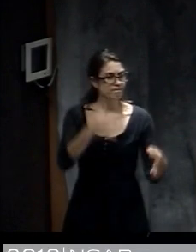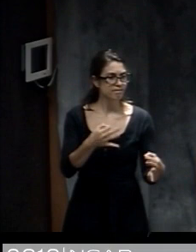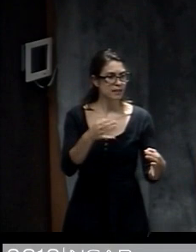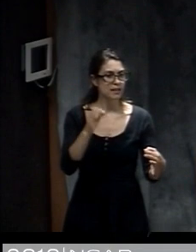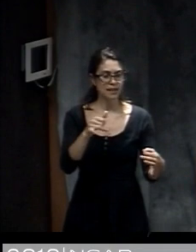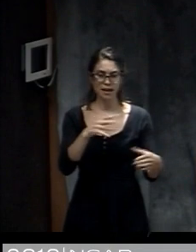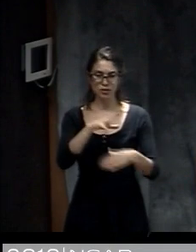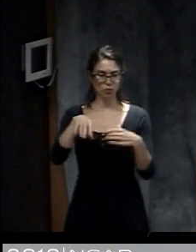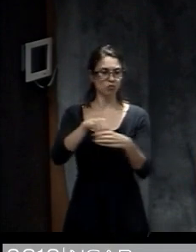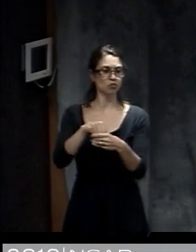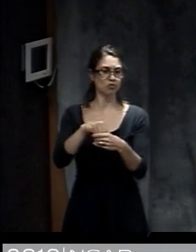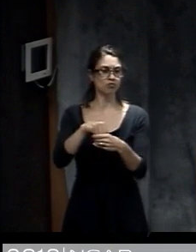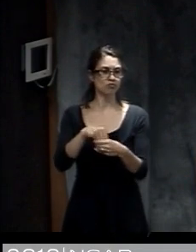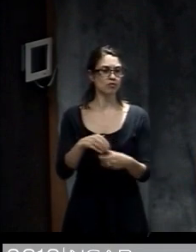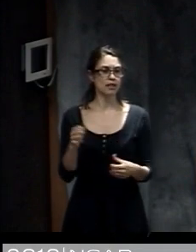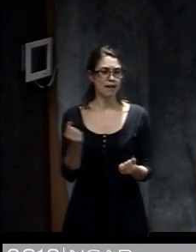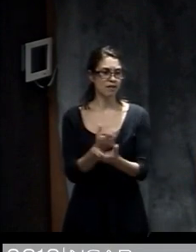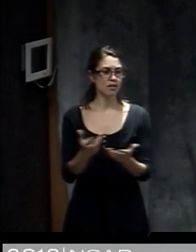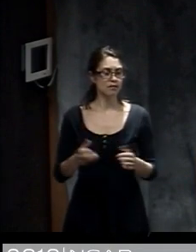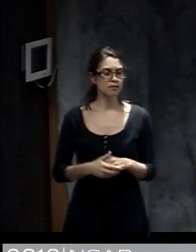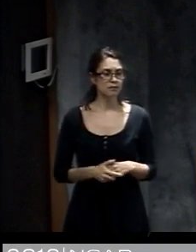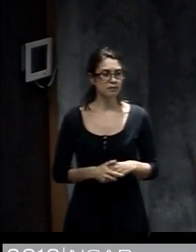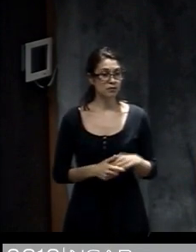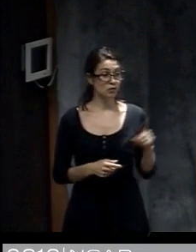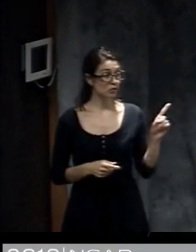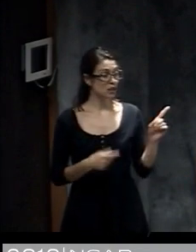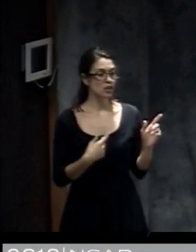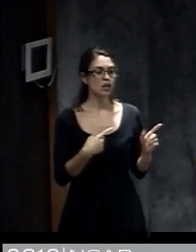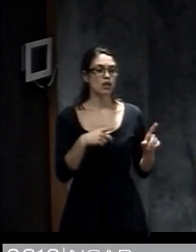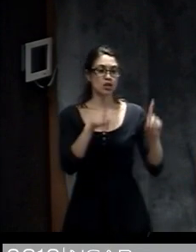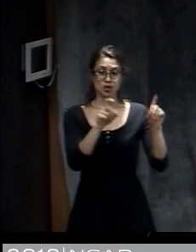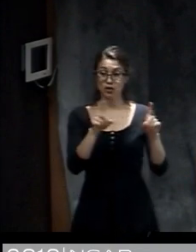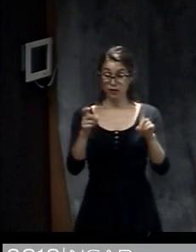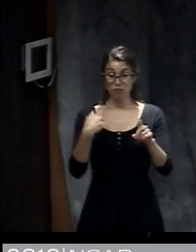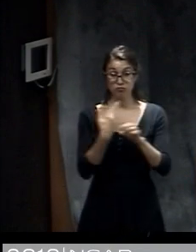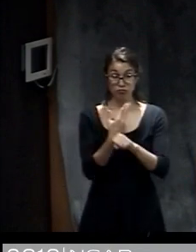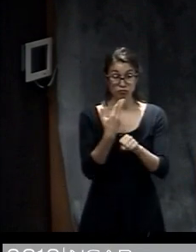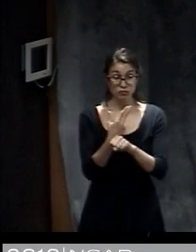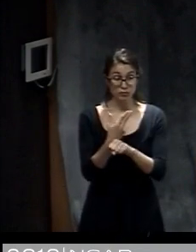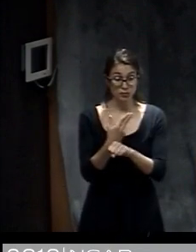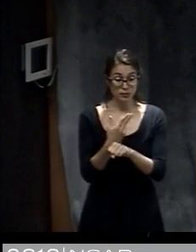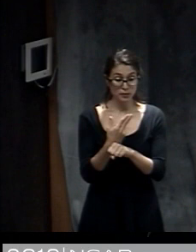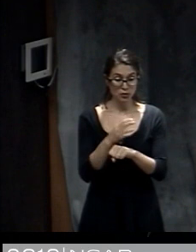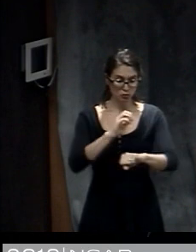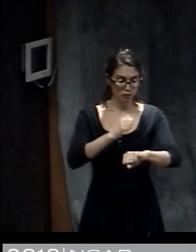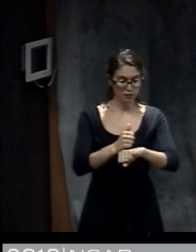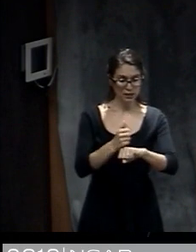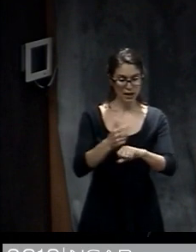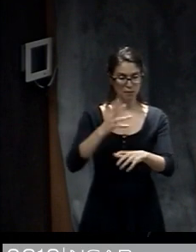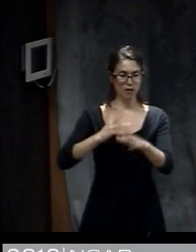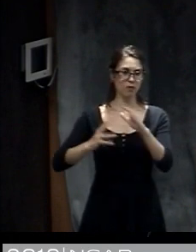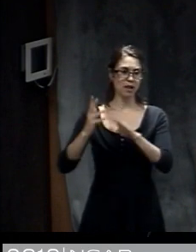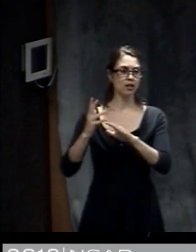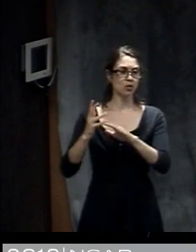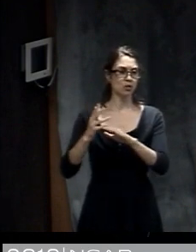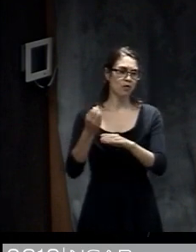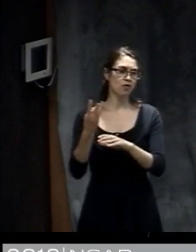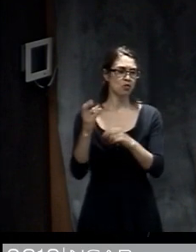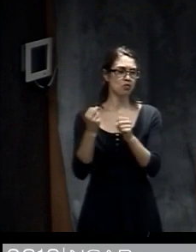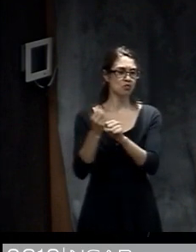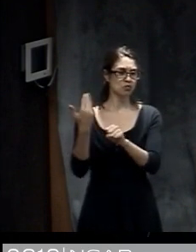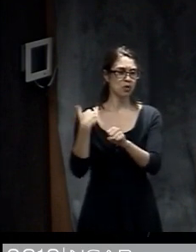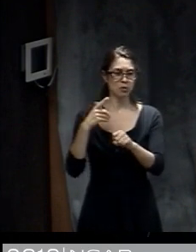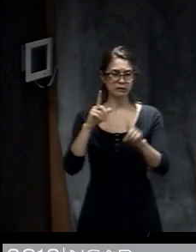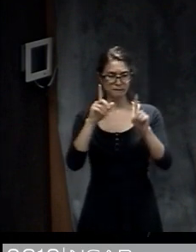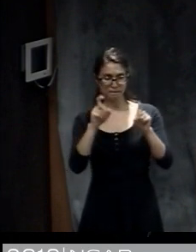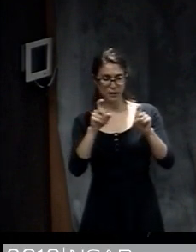Some of the research methods that we use include surveys. This shows an example of a survey that we conducted a number of years ago that was in the case it was an online survey where